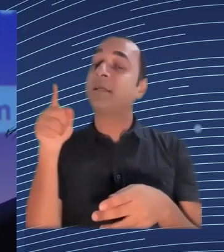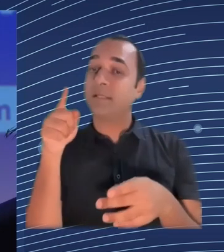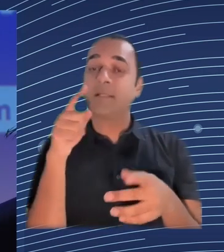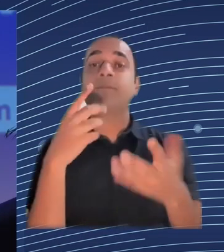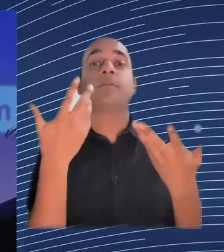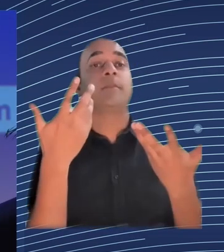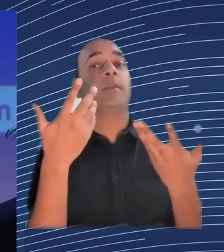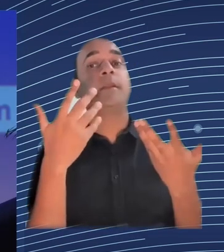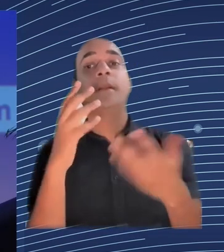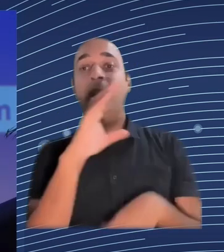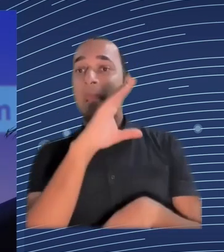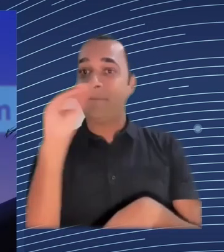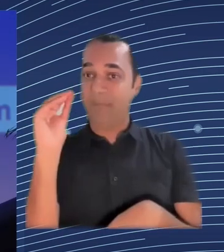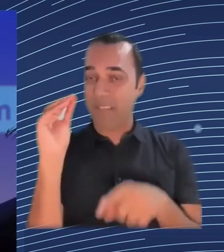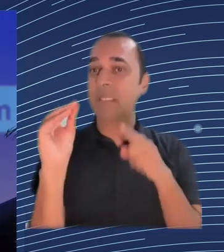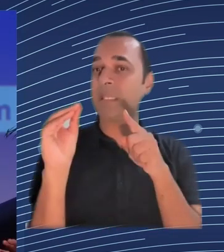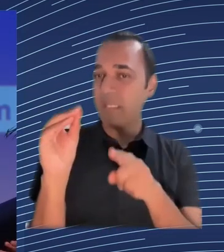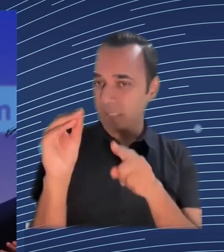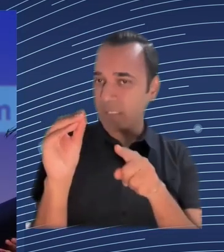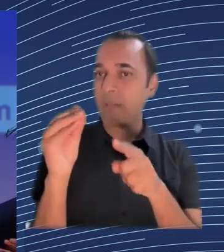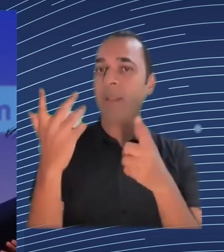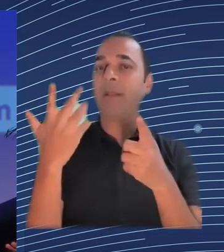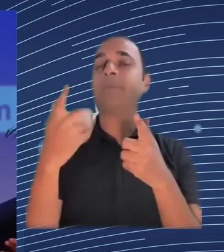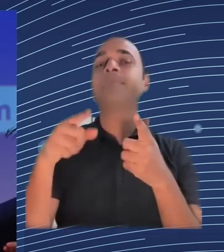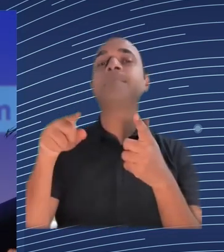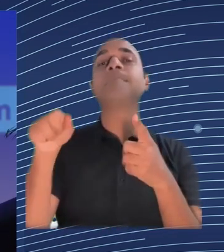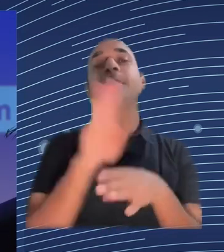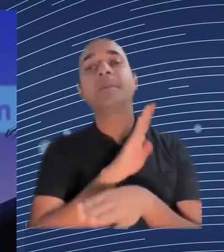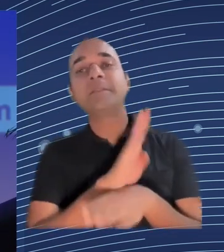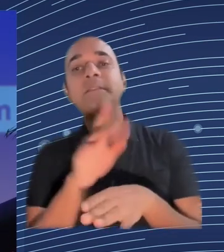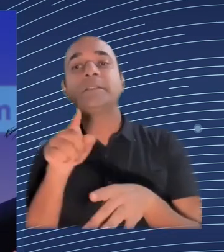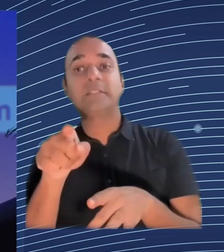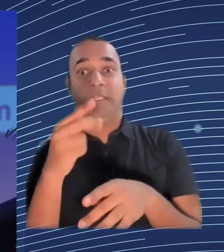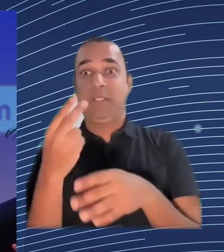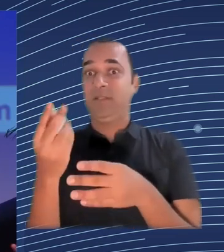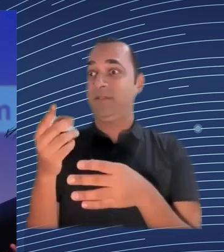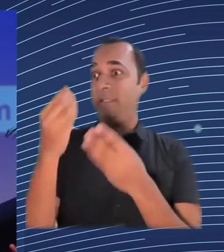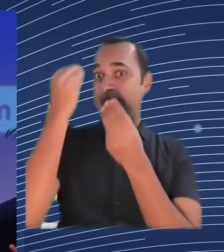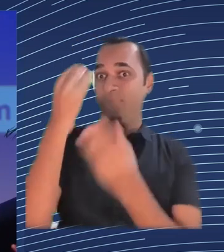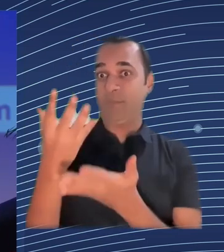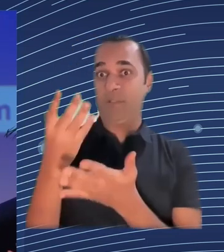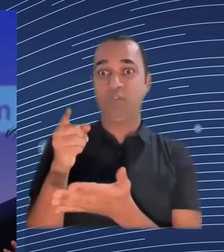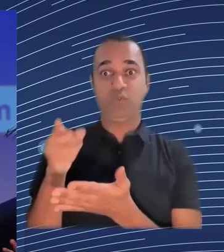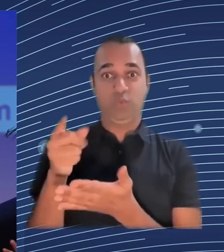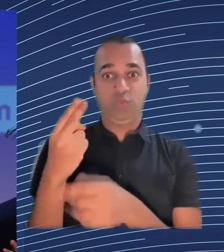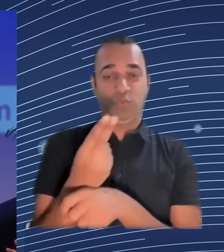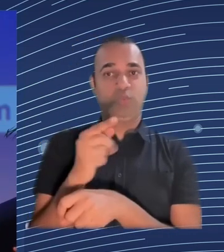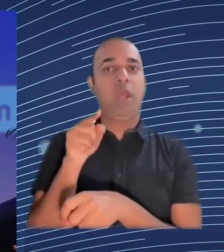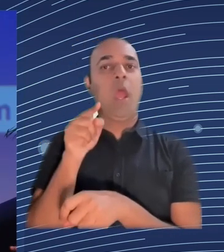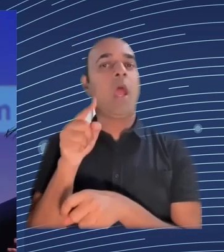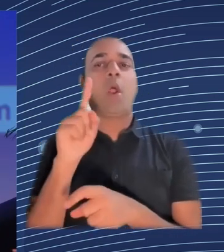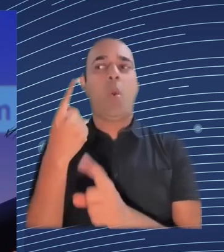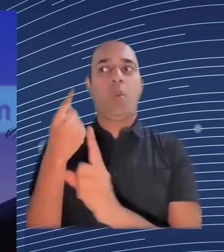evaluating the health of the workers with this data and they should have it forbidden to give it to the